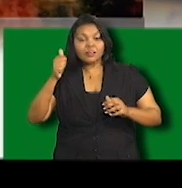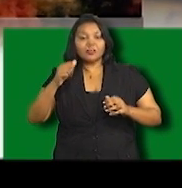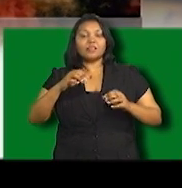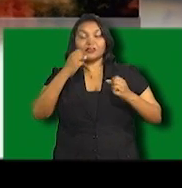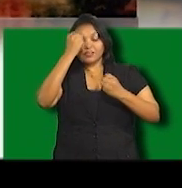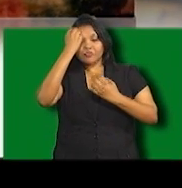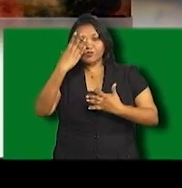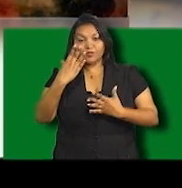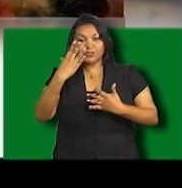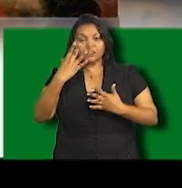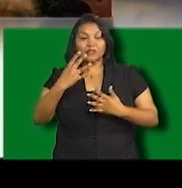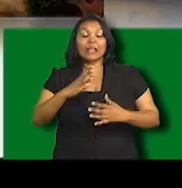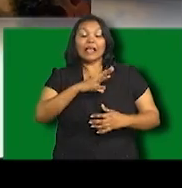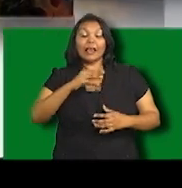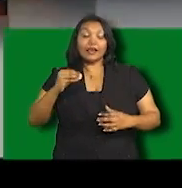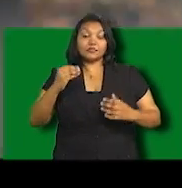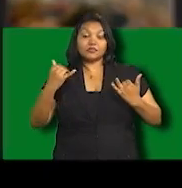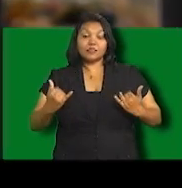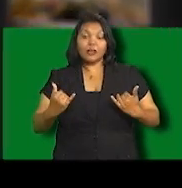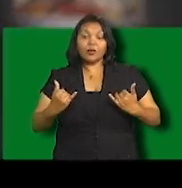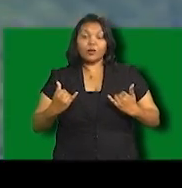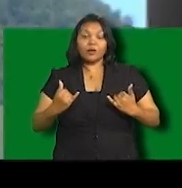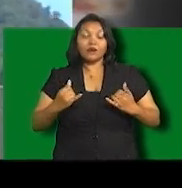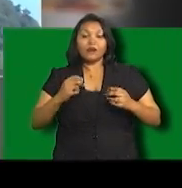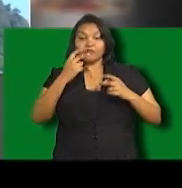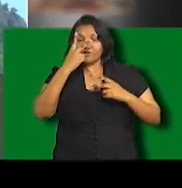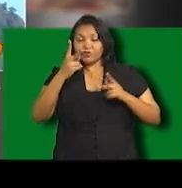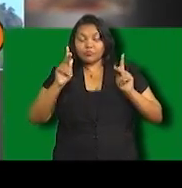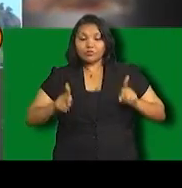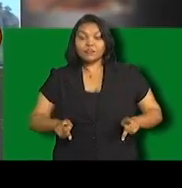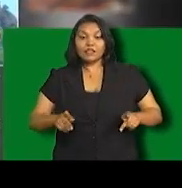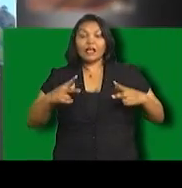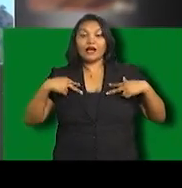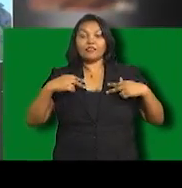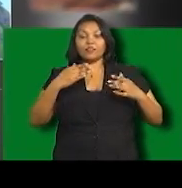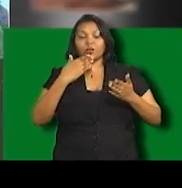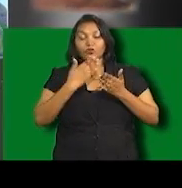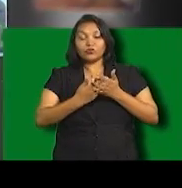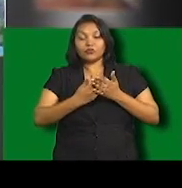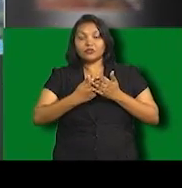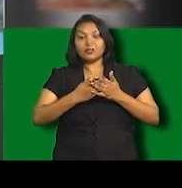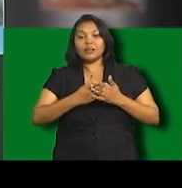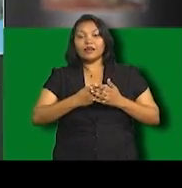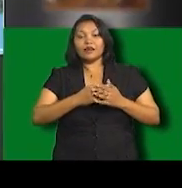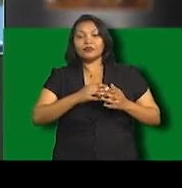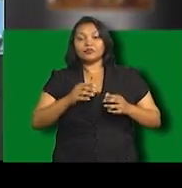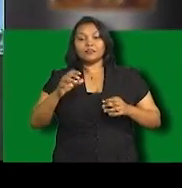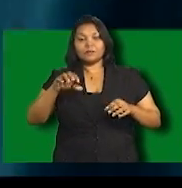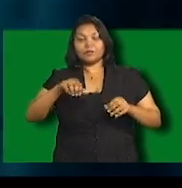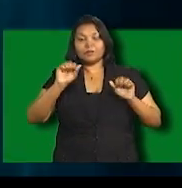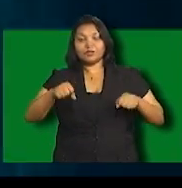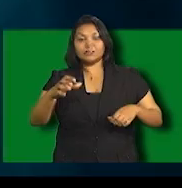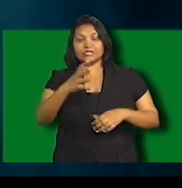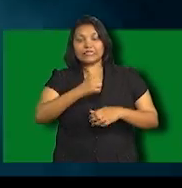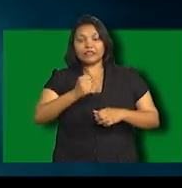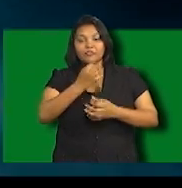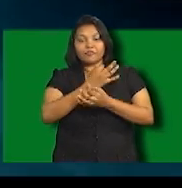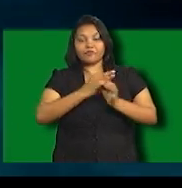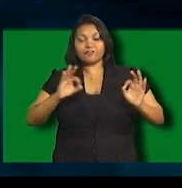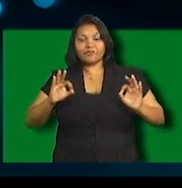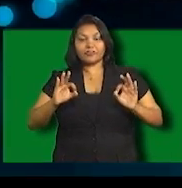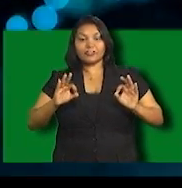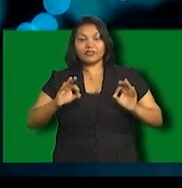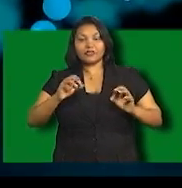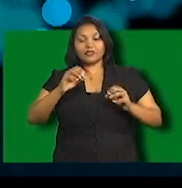unique difference the ability to ensure viewers have ready access to free-to-air digital broadcasting but which of the competing